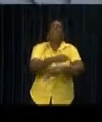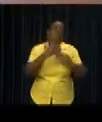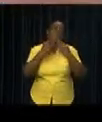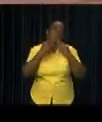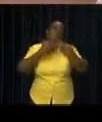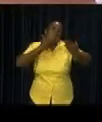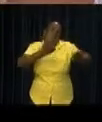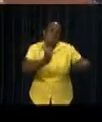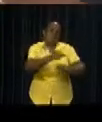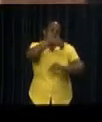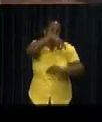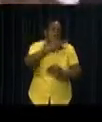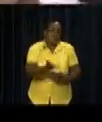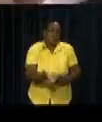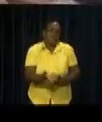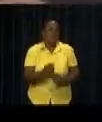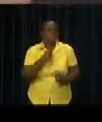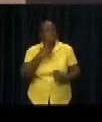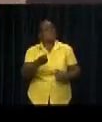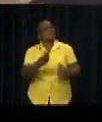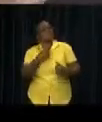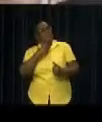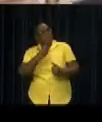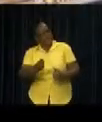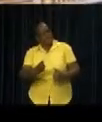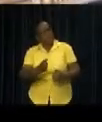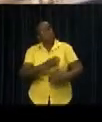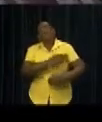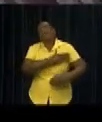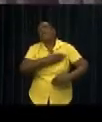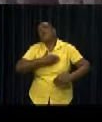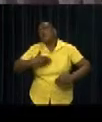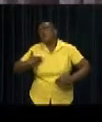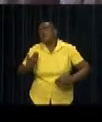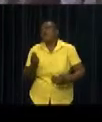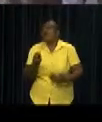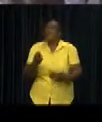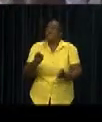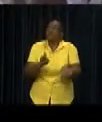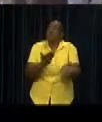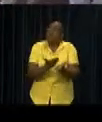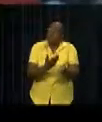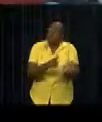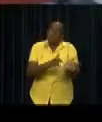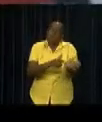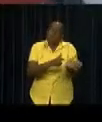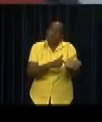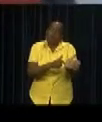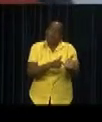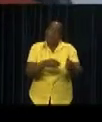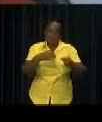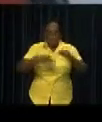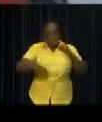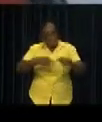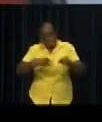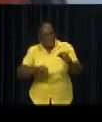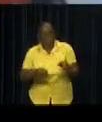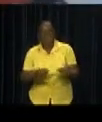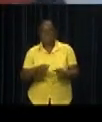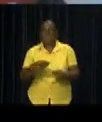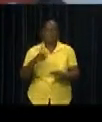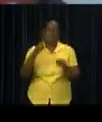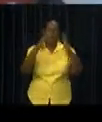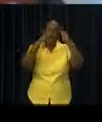at the handing over of the goods that they are happy with this gesture. They also stressed the importance of the sustainable